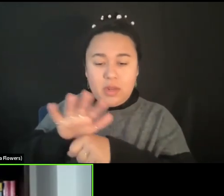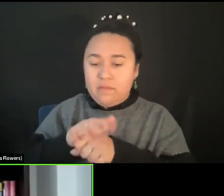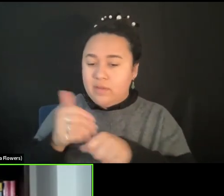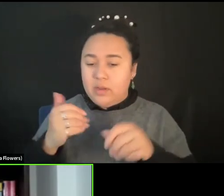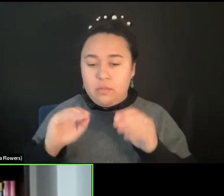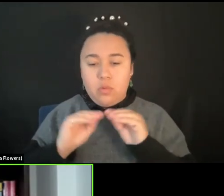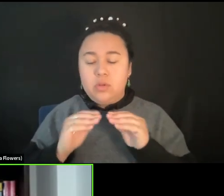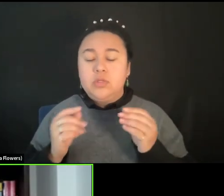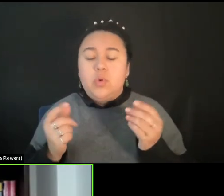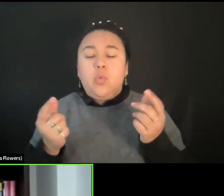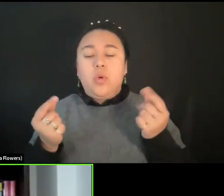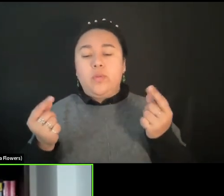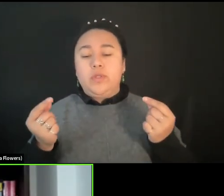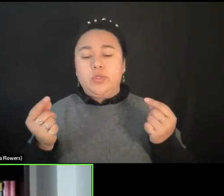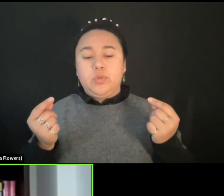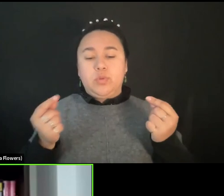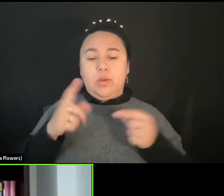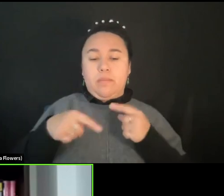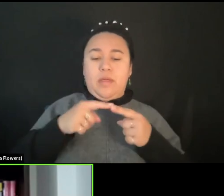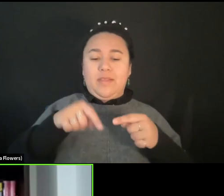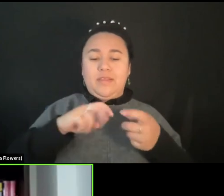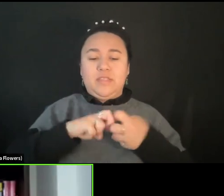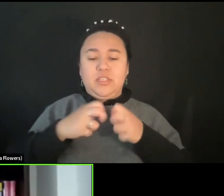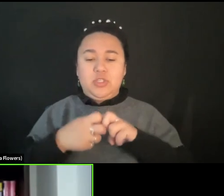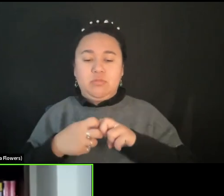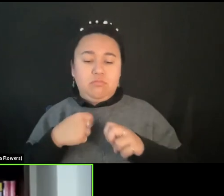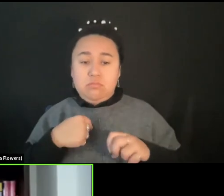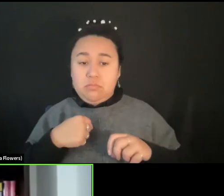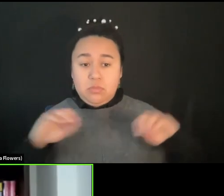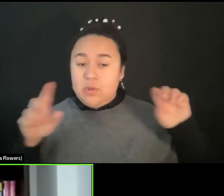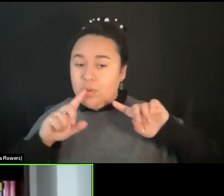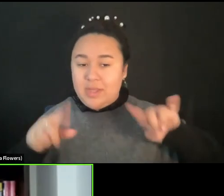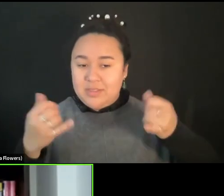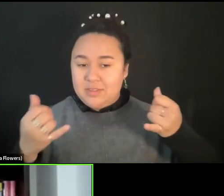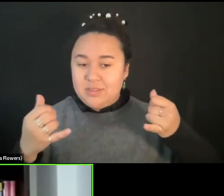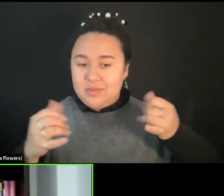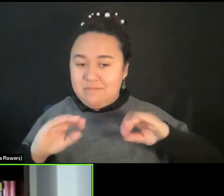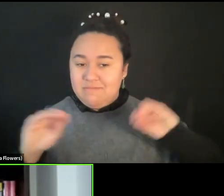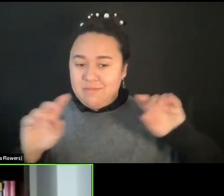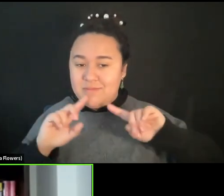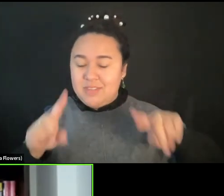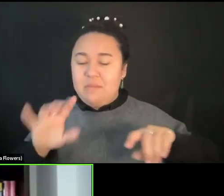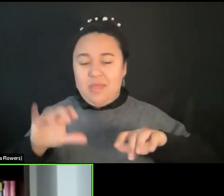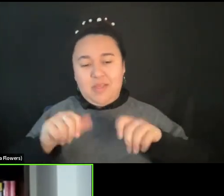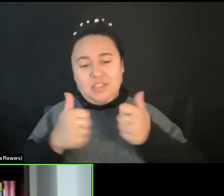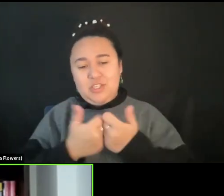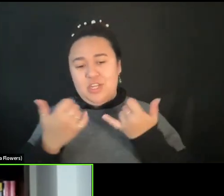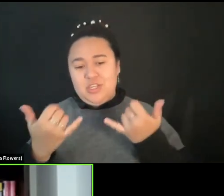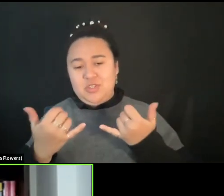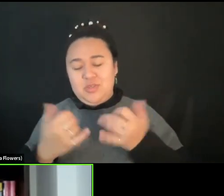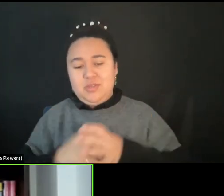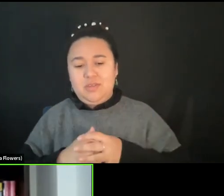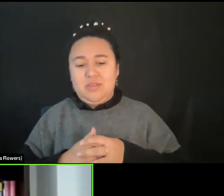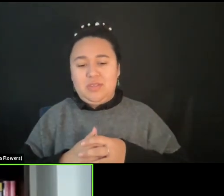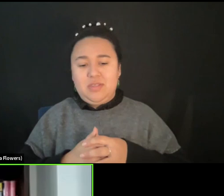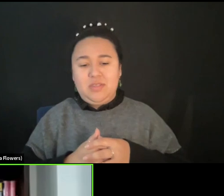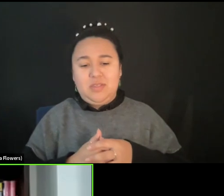So what can we do about this? And I don't have any answers for that. But that's the challenge. That's the